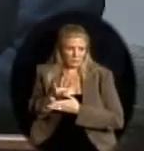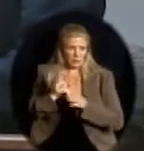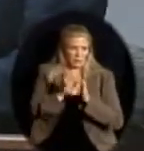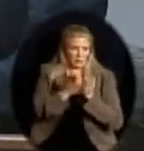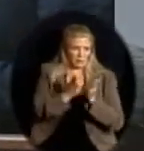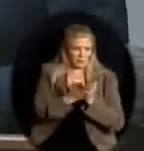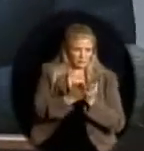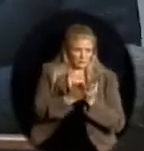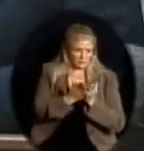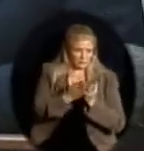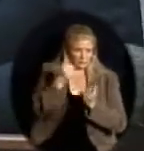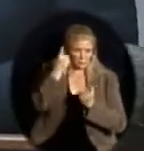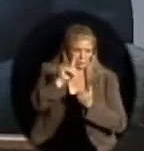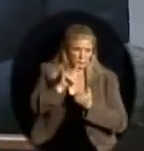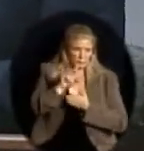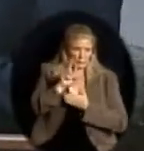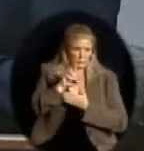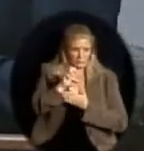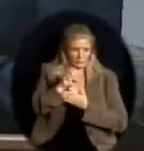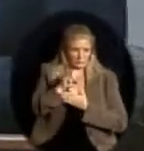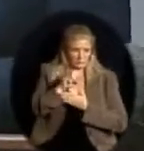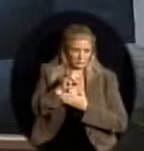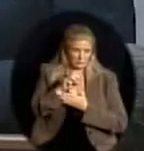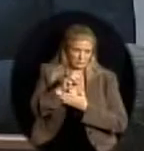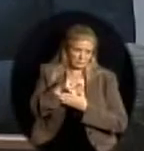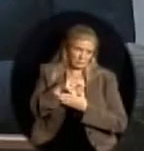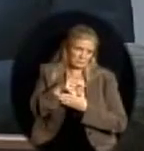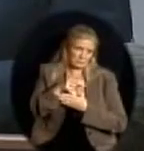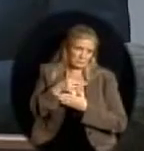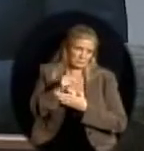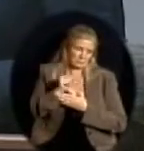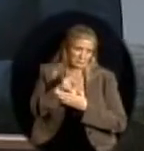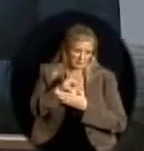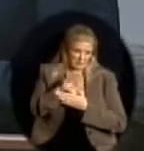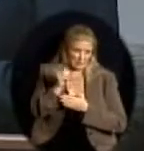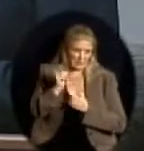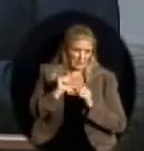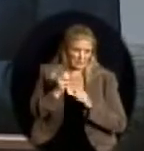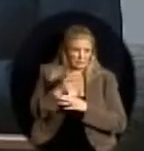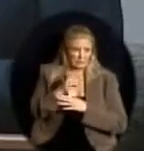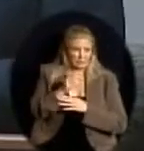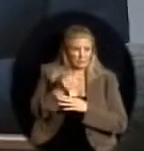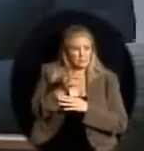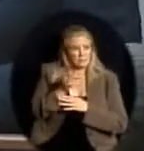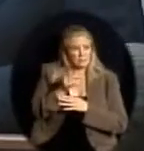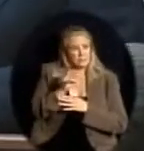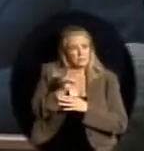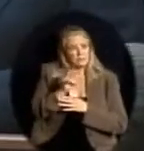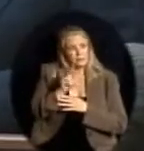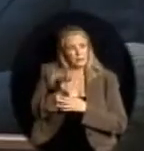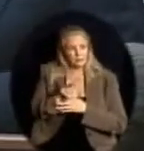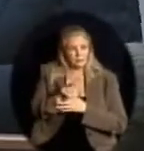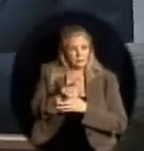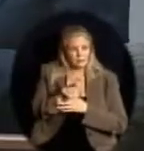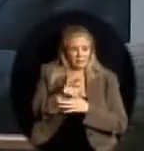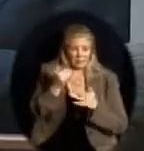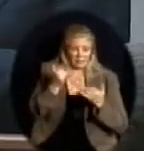of 1973. This is a copy of the procedural manual itself, and